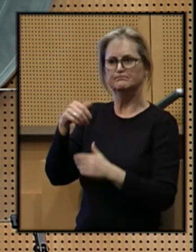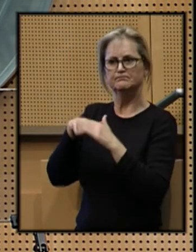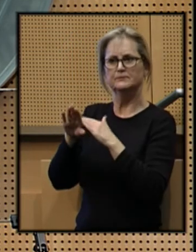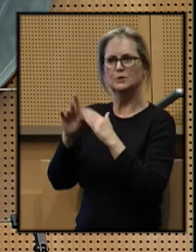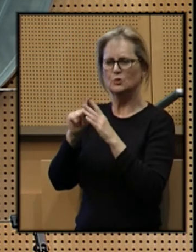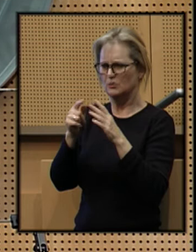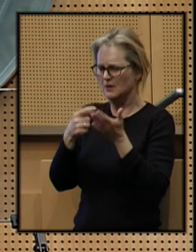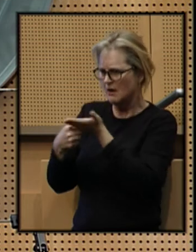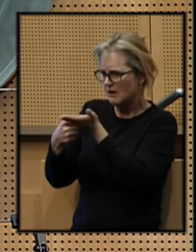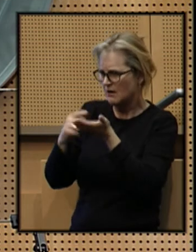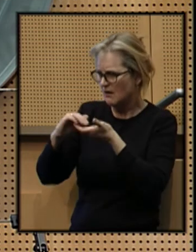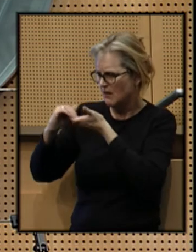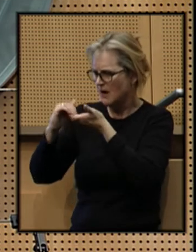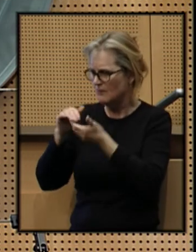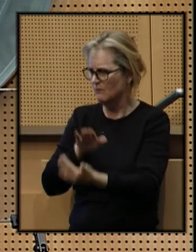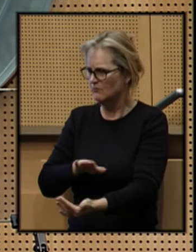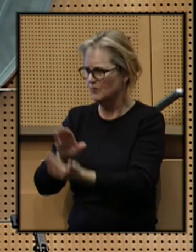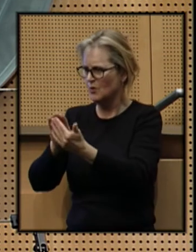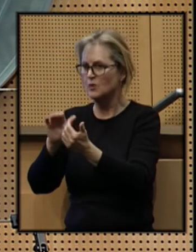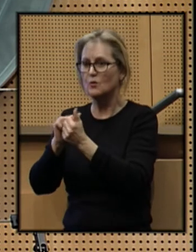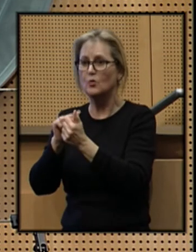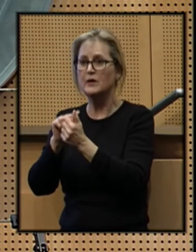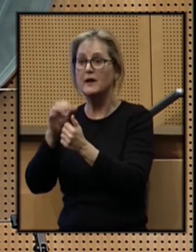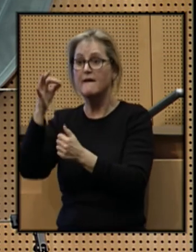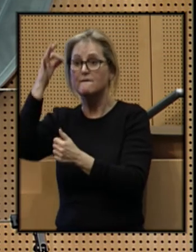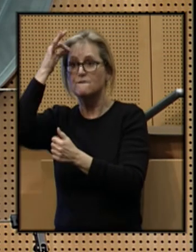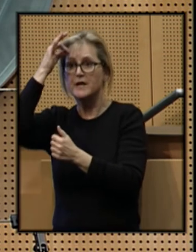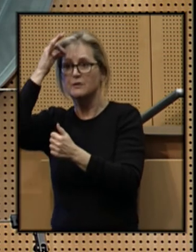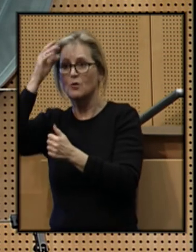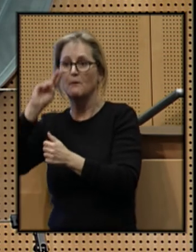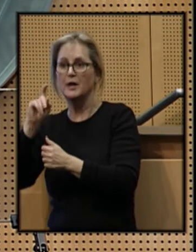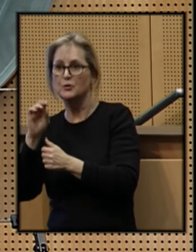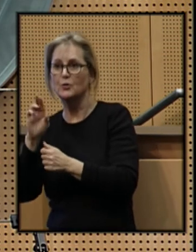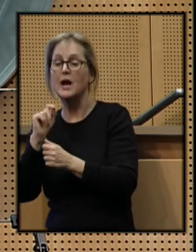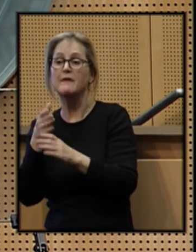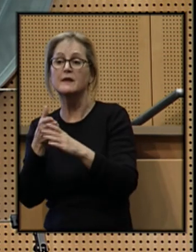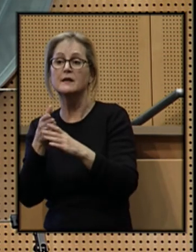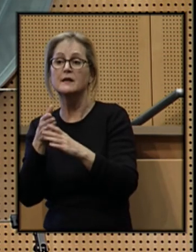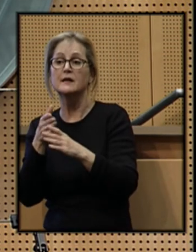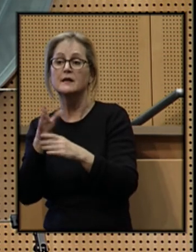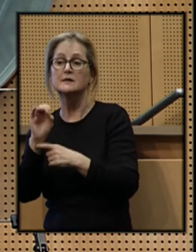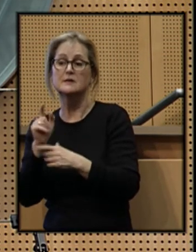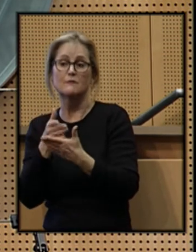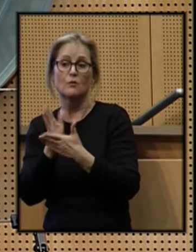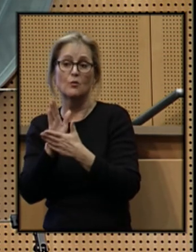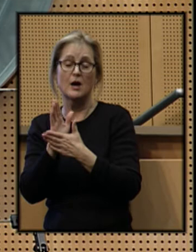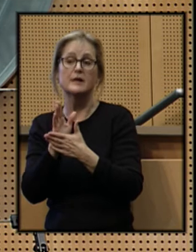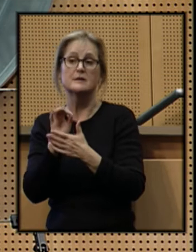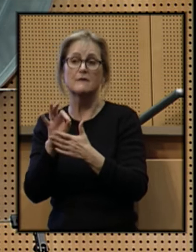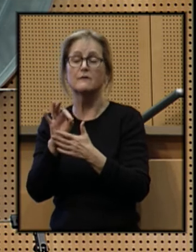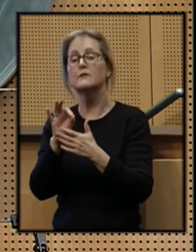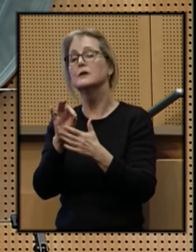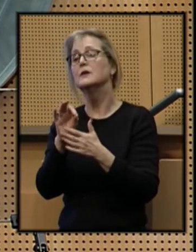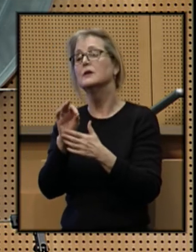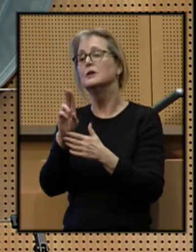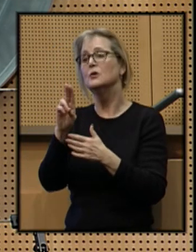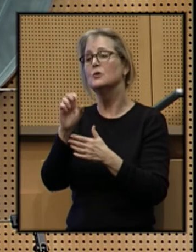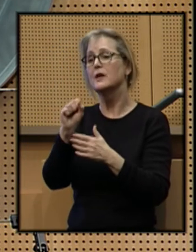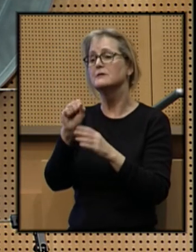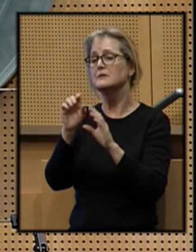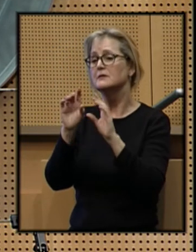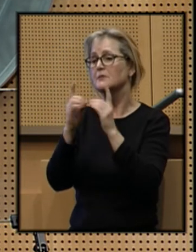into a collaborative approach with the federal monitor and the Civil Rights Division of the U.S. of Justice.